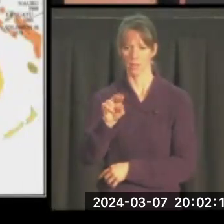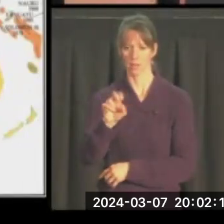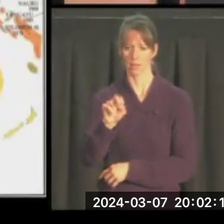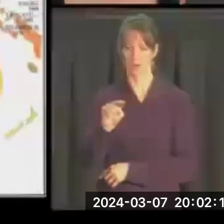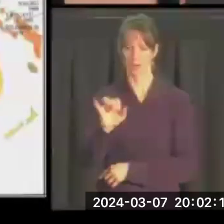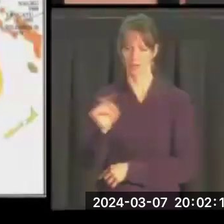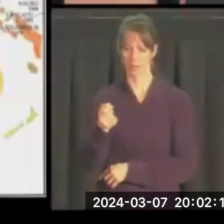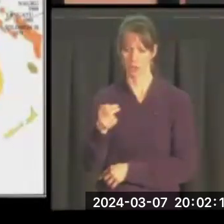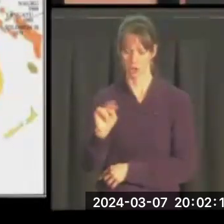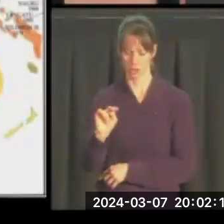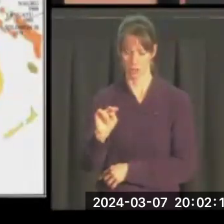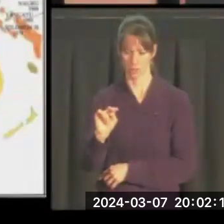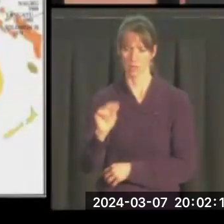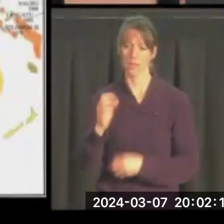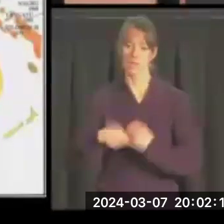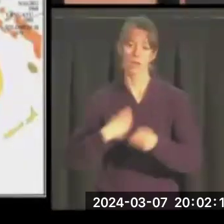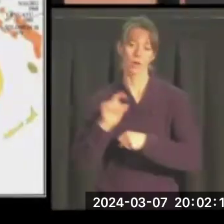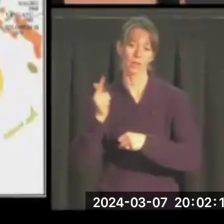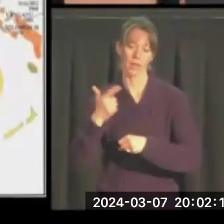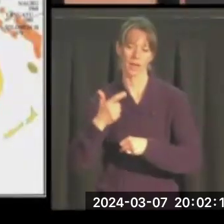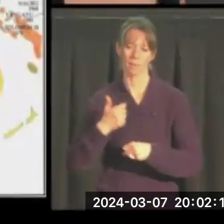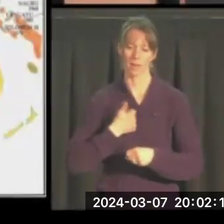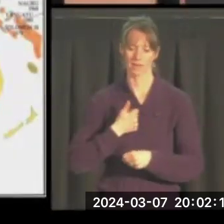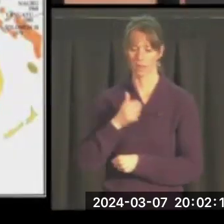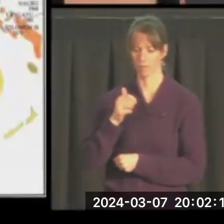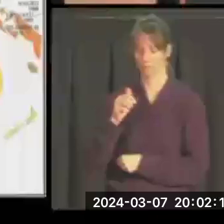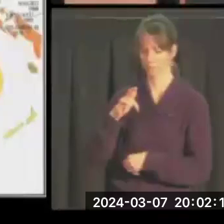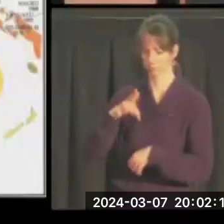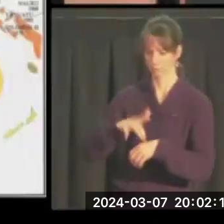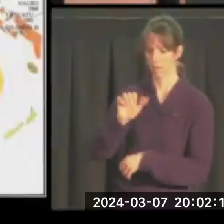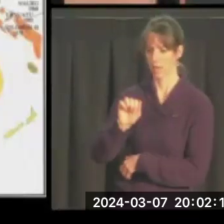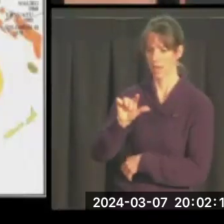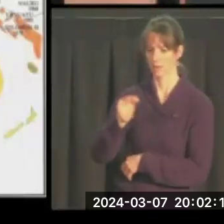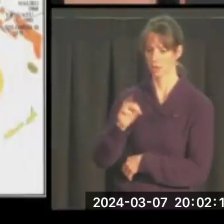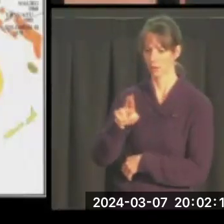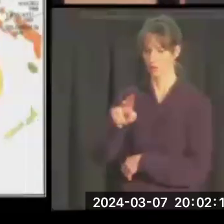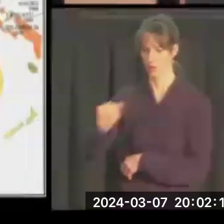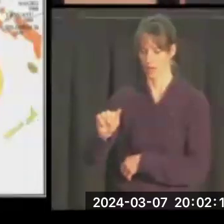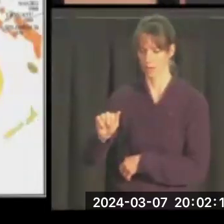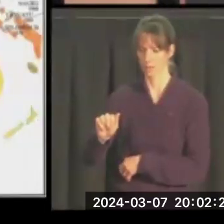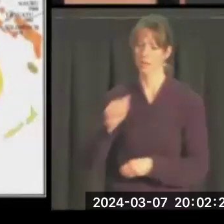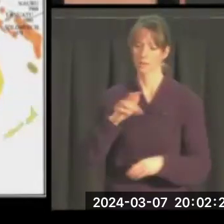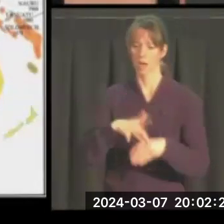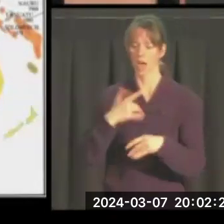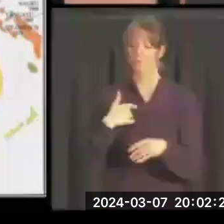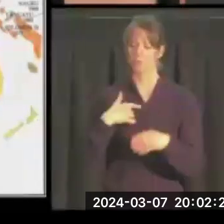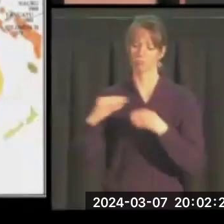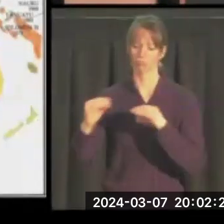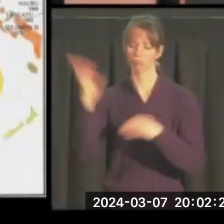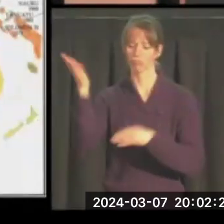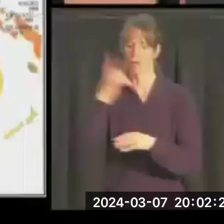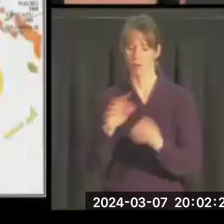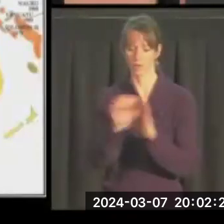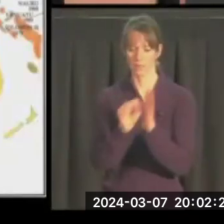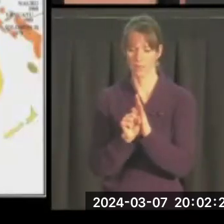Years later, I happened to be in Algeria, giving a series of lectures for the State Department. It was a